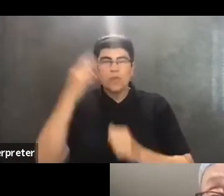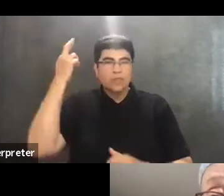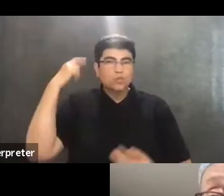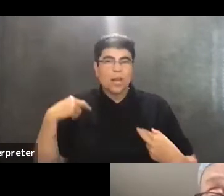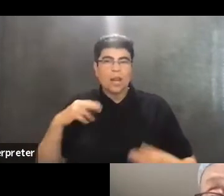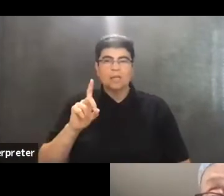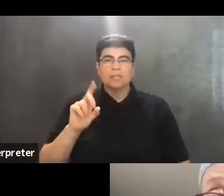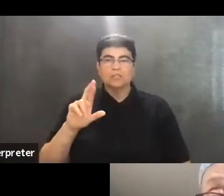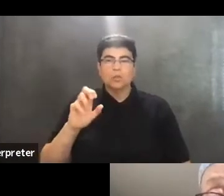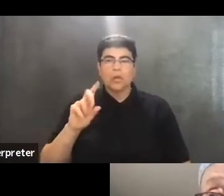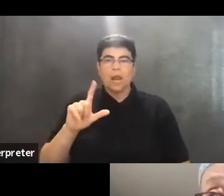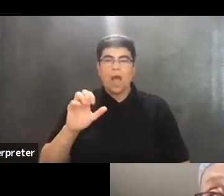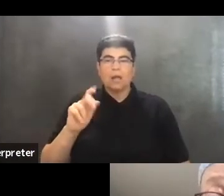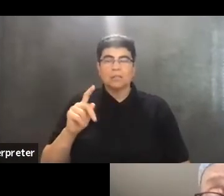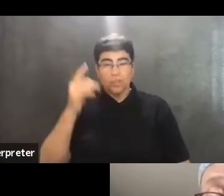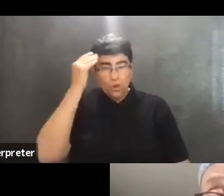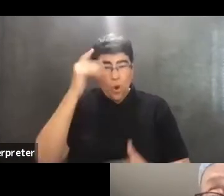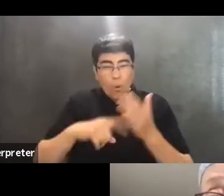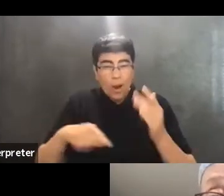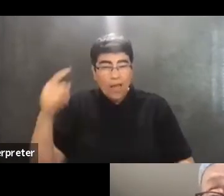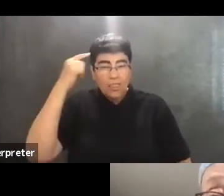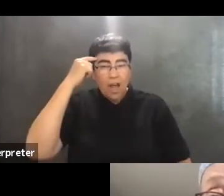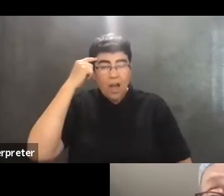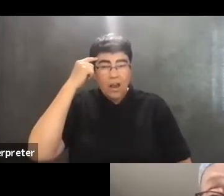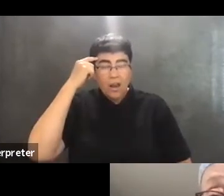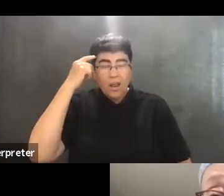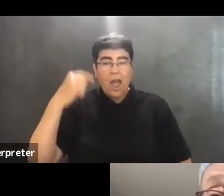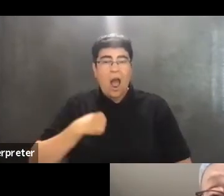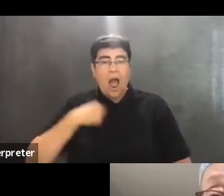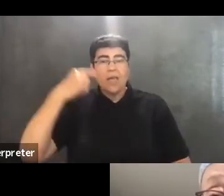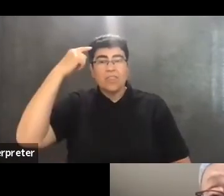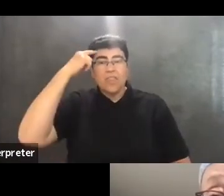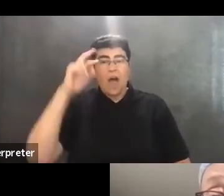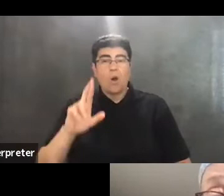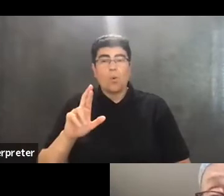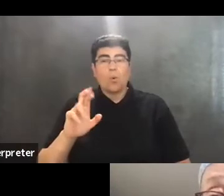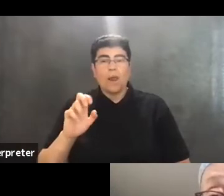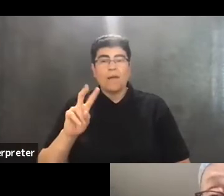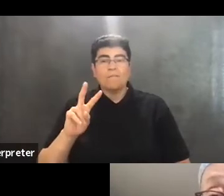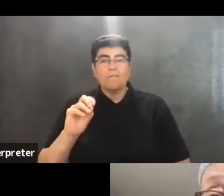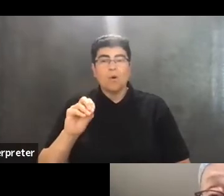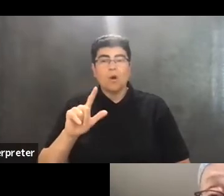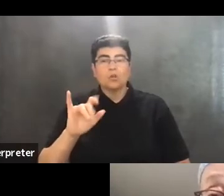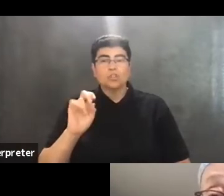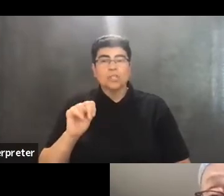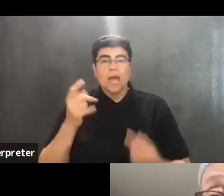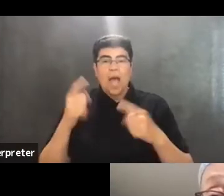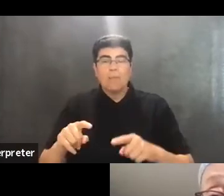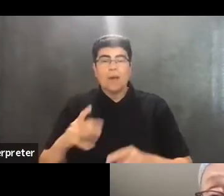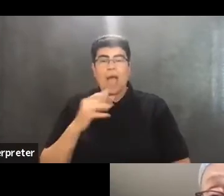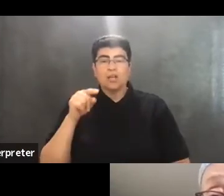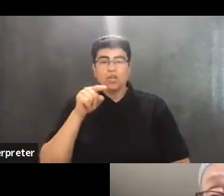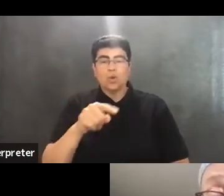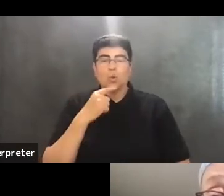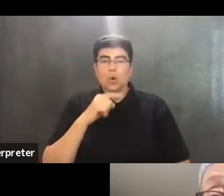Do you know what I thought? I thought the revolution had happened and you were Mumia and